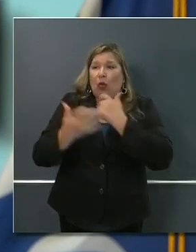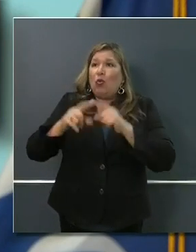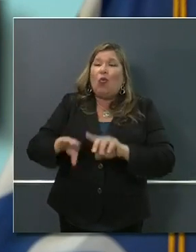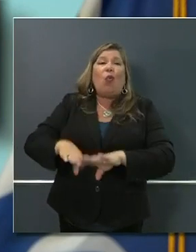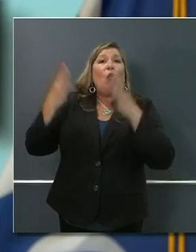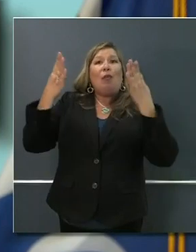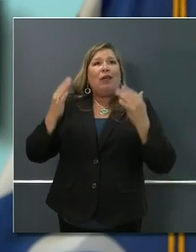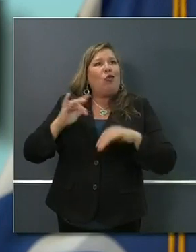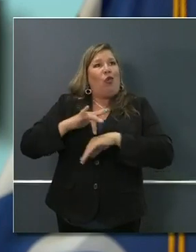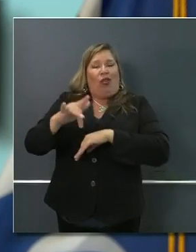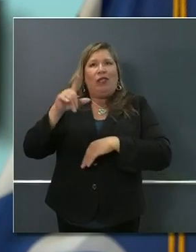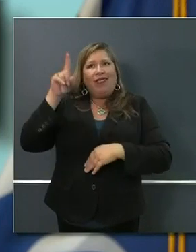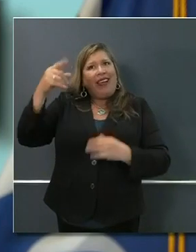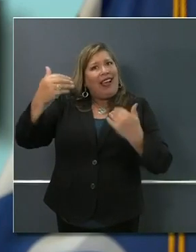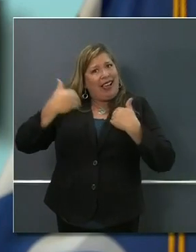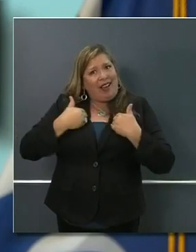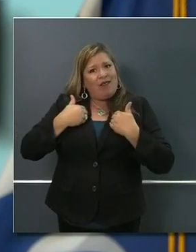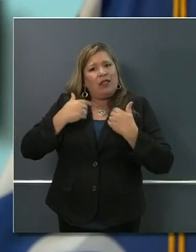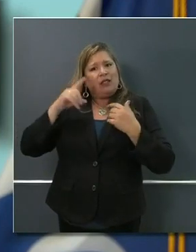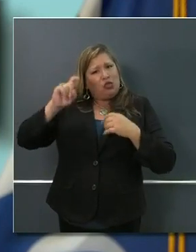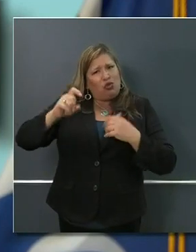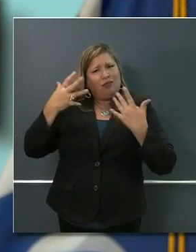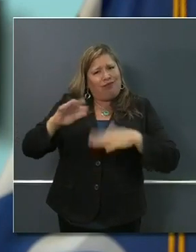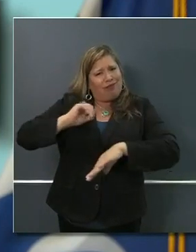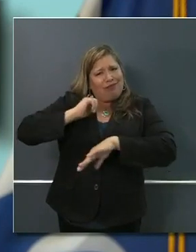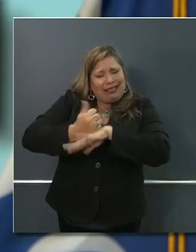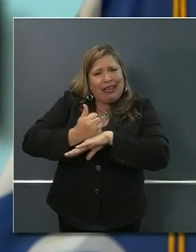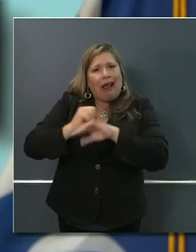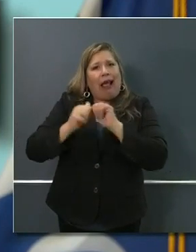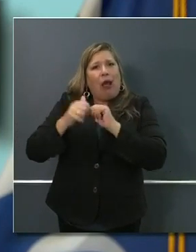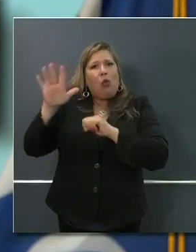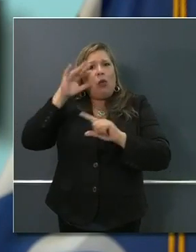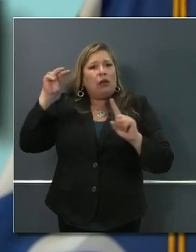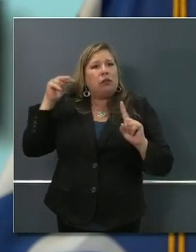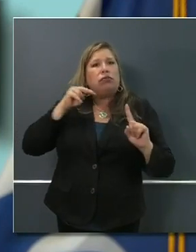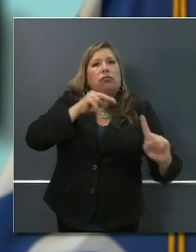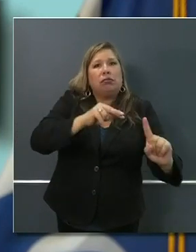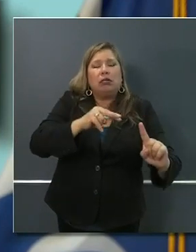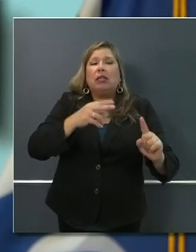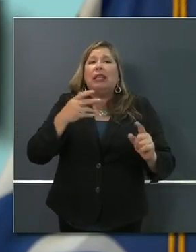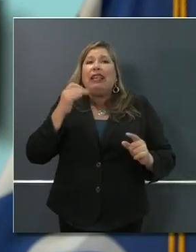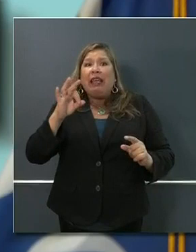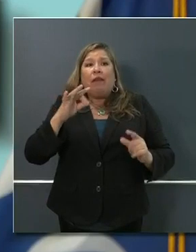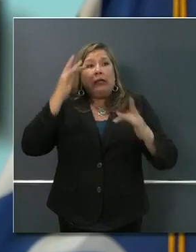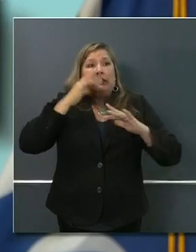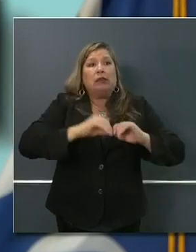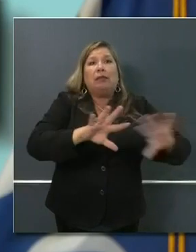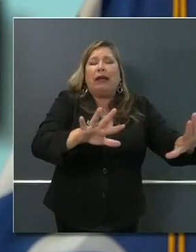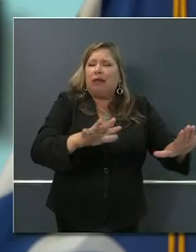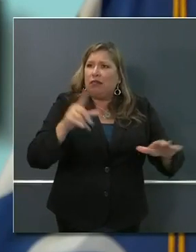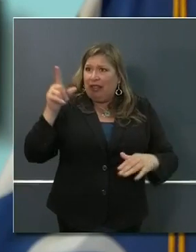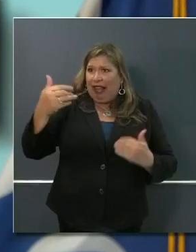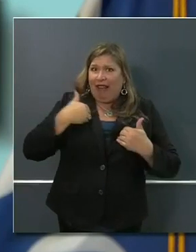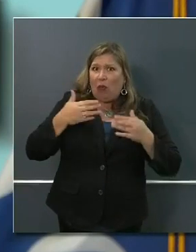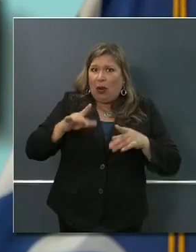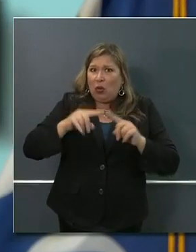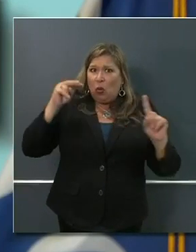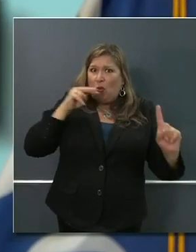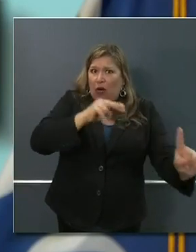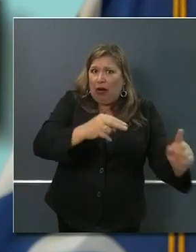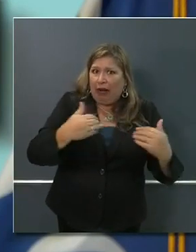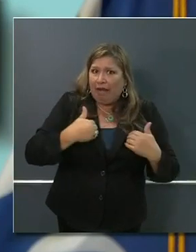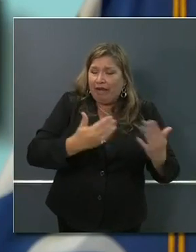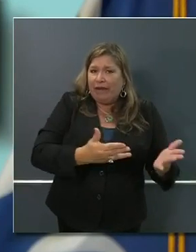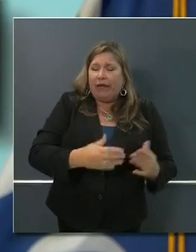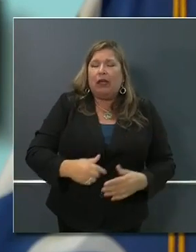with you. We have seven county surveillance programs we currently are partnering with. Five additional ones will be advancing